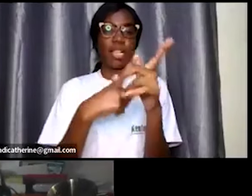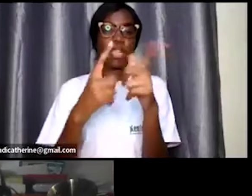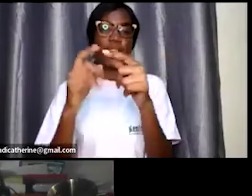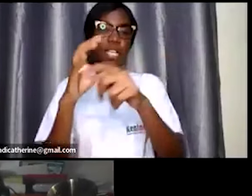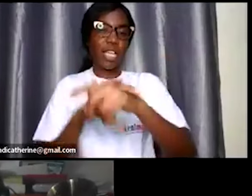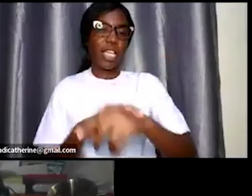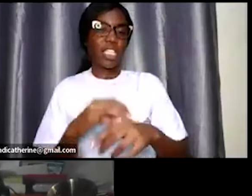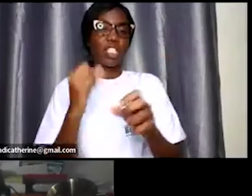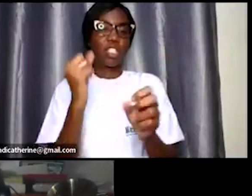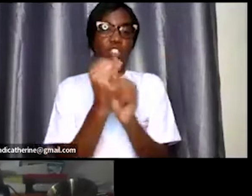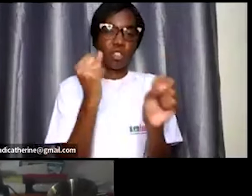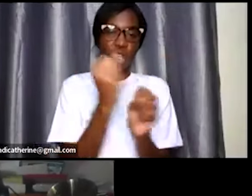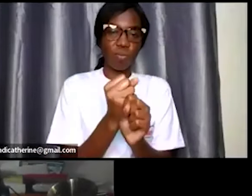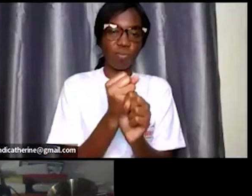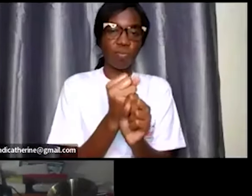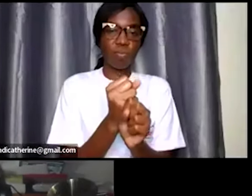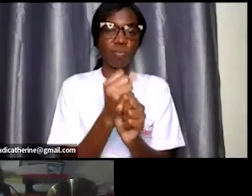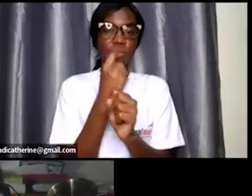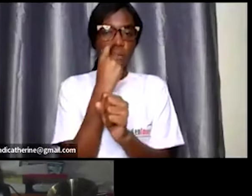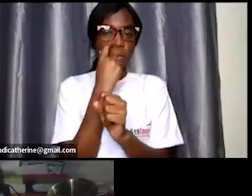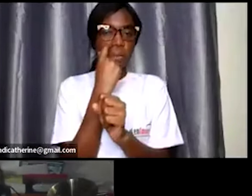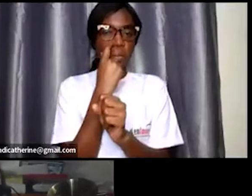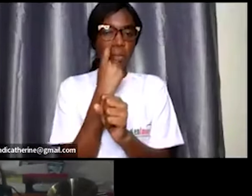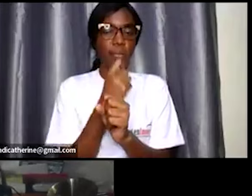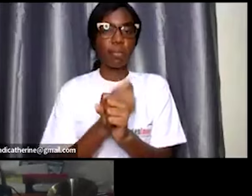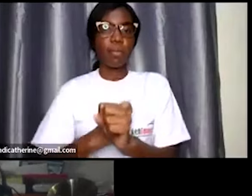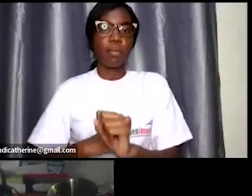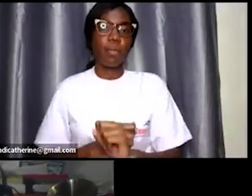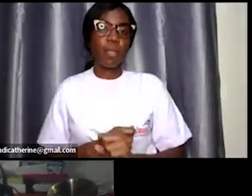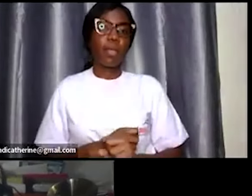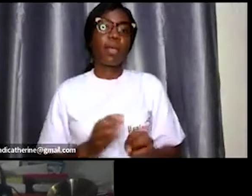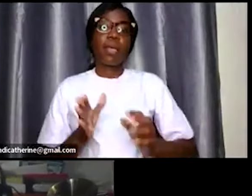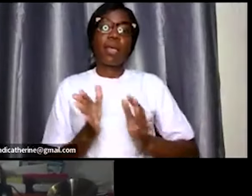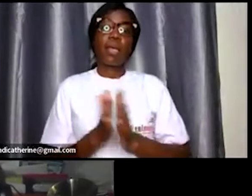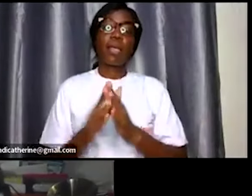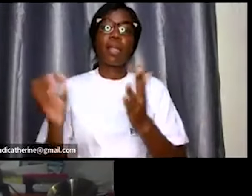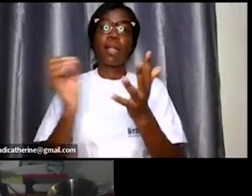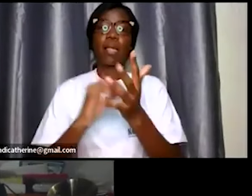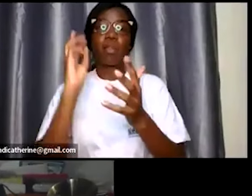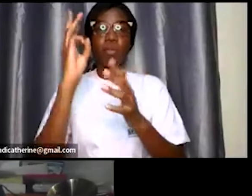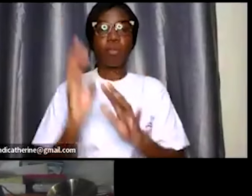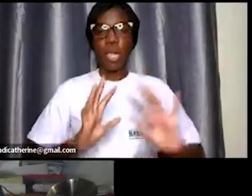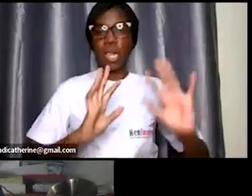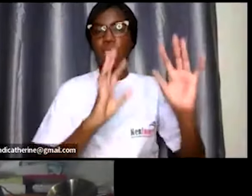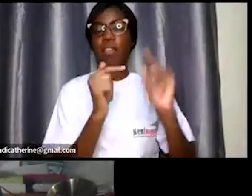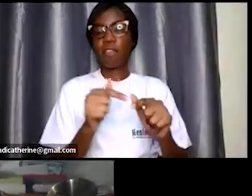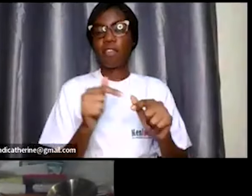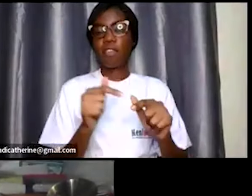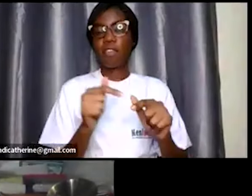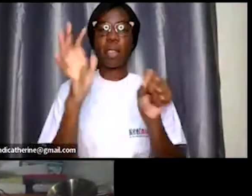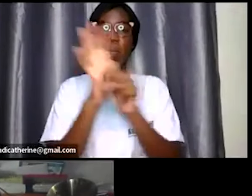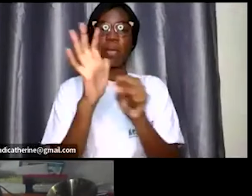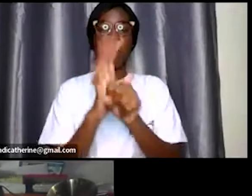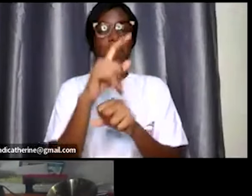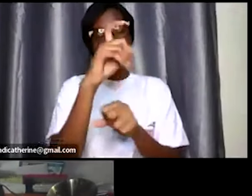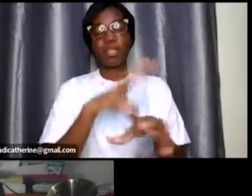pretty pretty fast and then um of course we we are gonna live here with a lot of uh we must get it